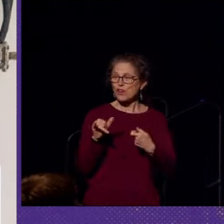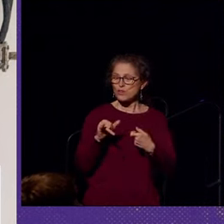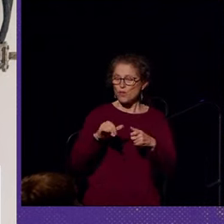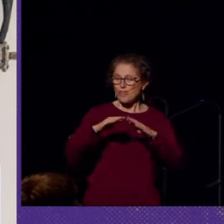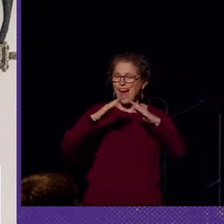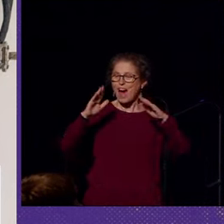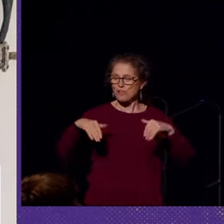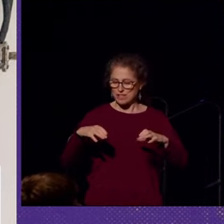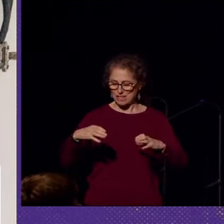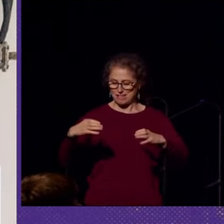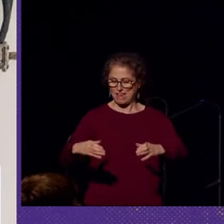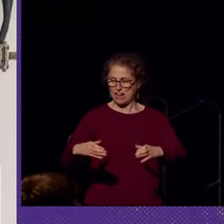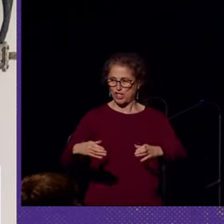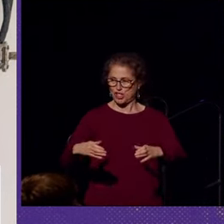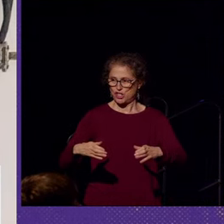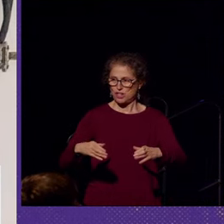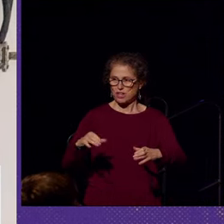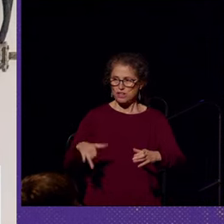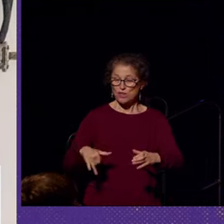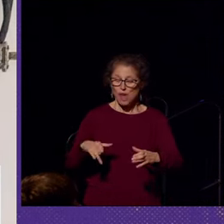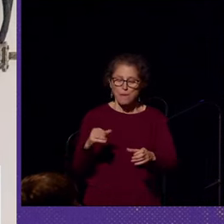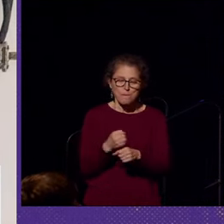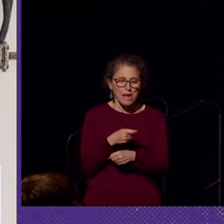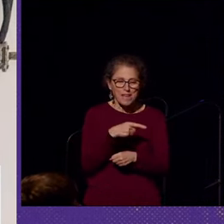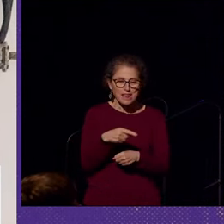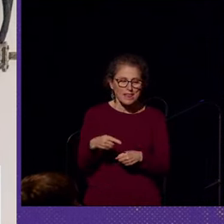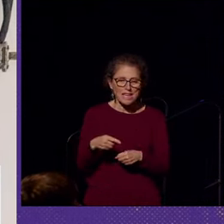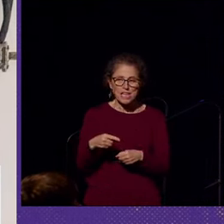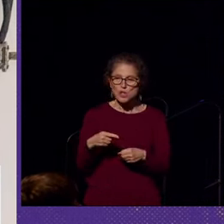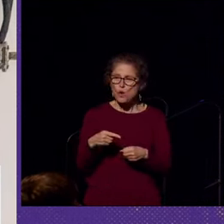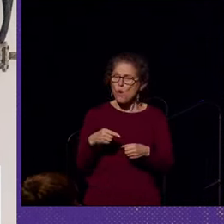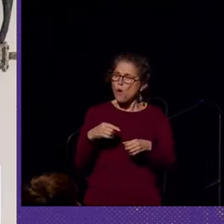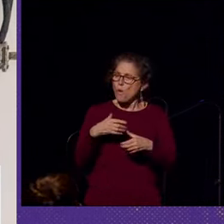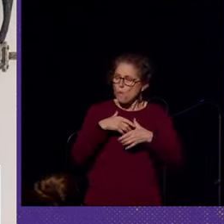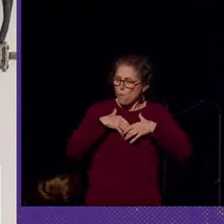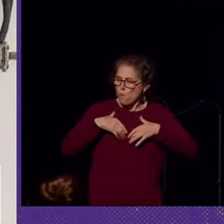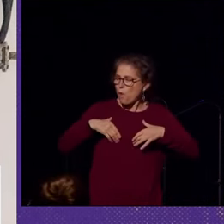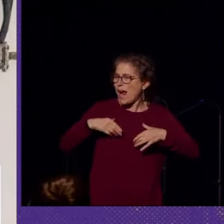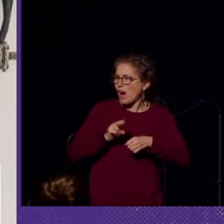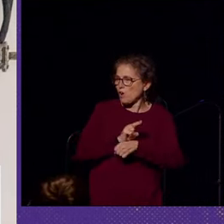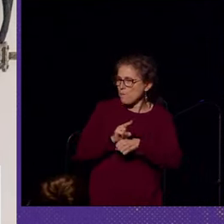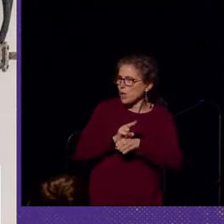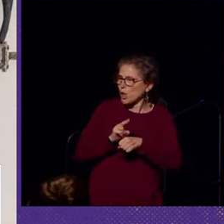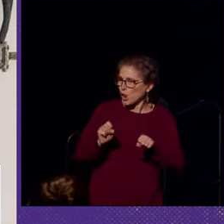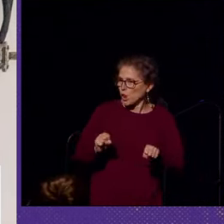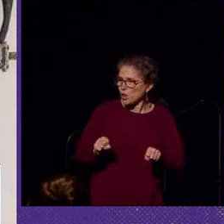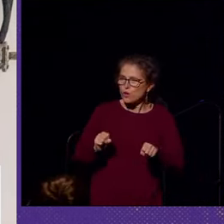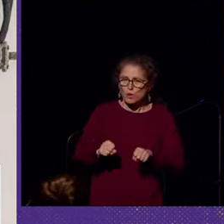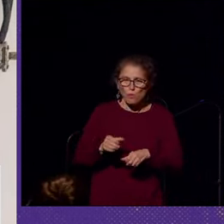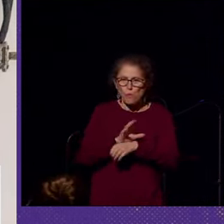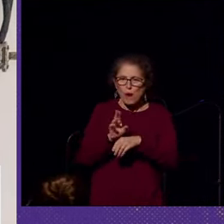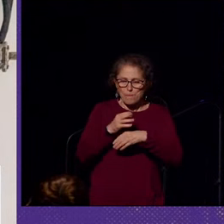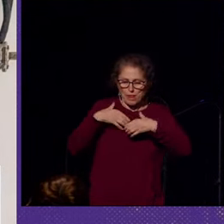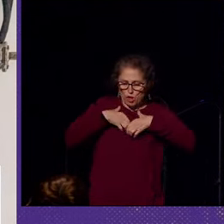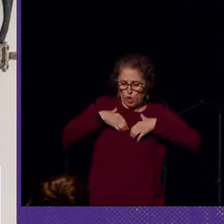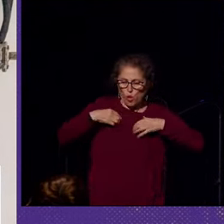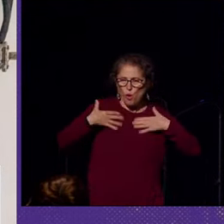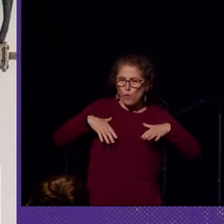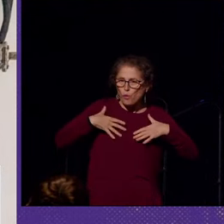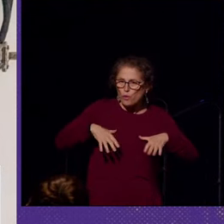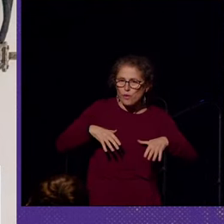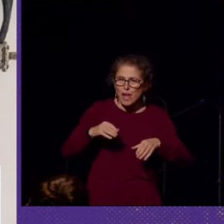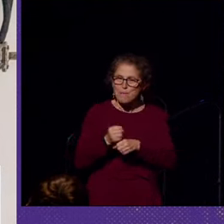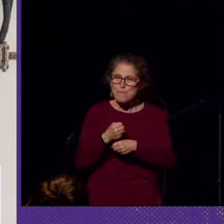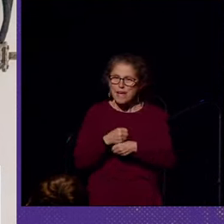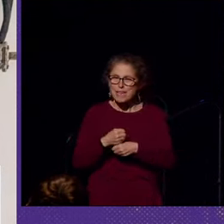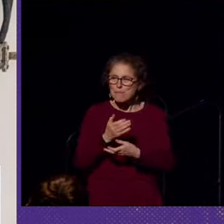case. But that is, it made these wearable devices. You can wear them on your clothes and you can actually make